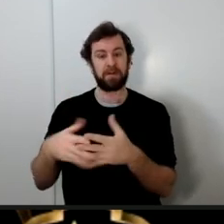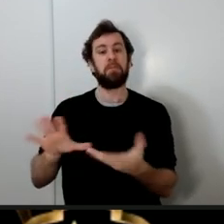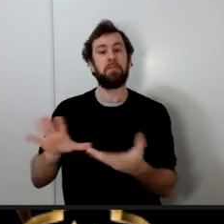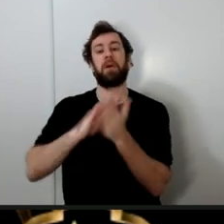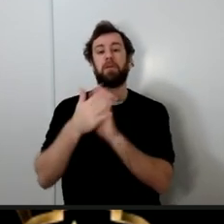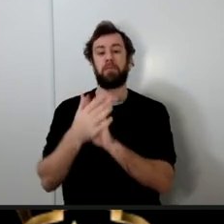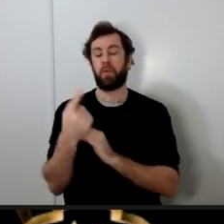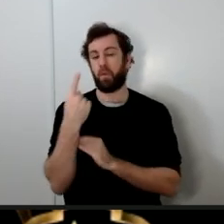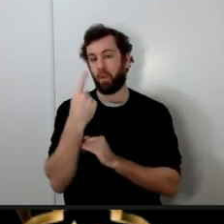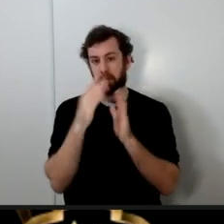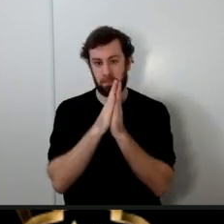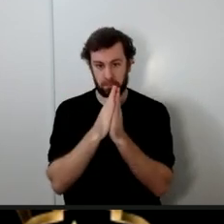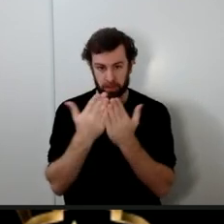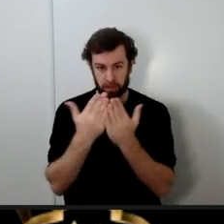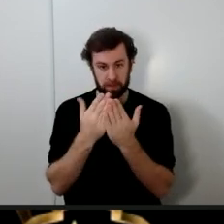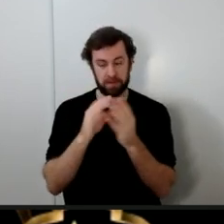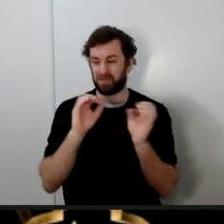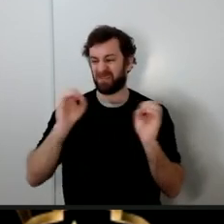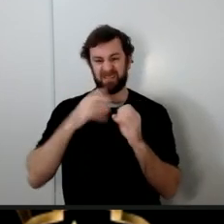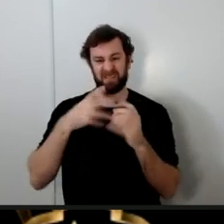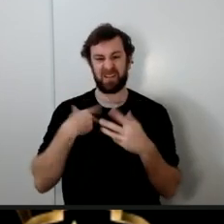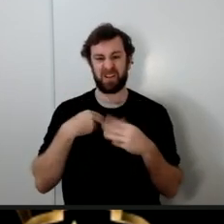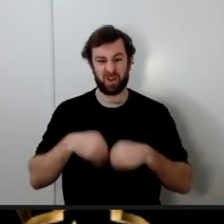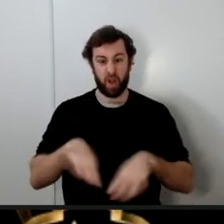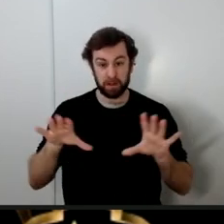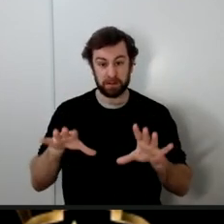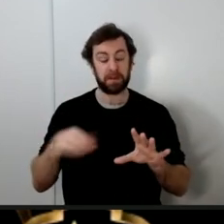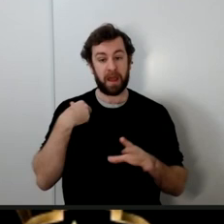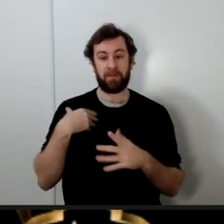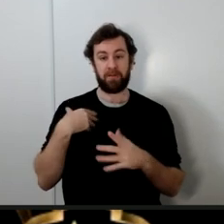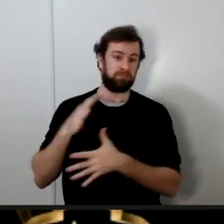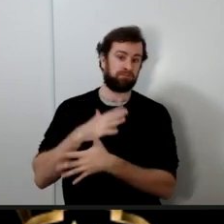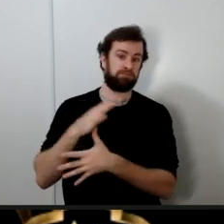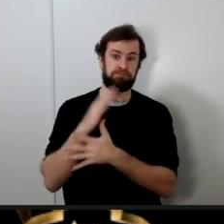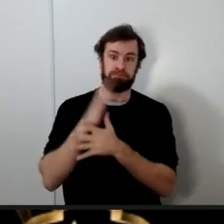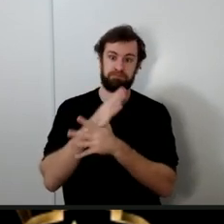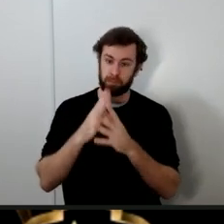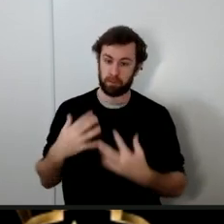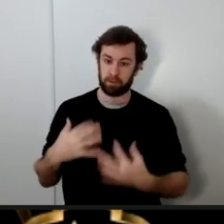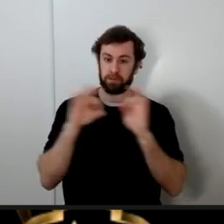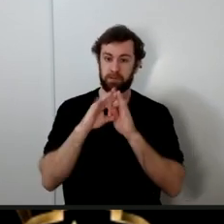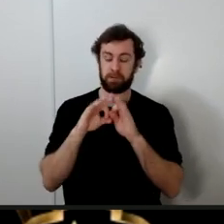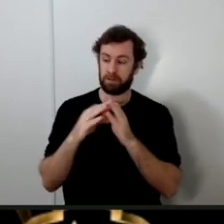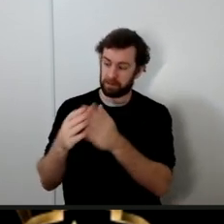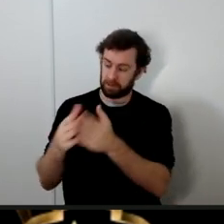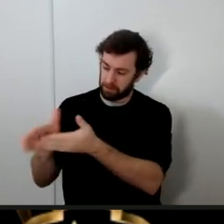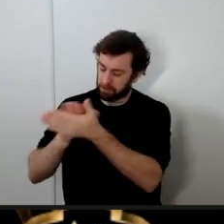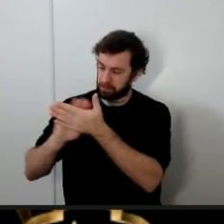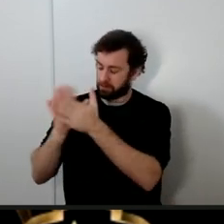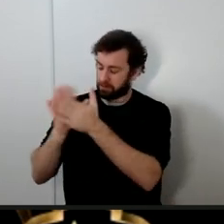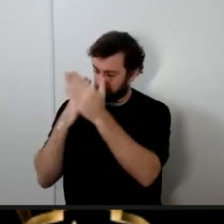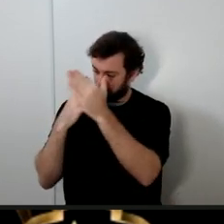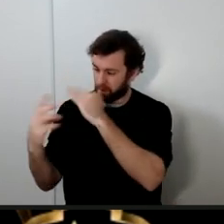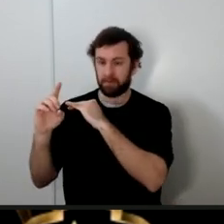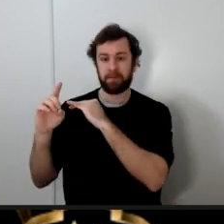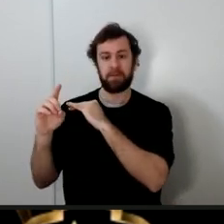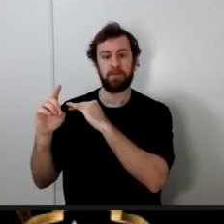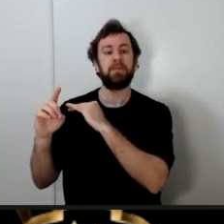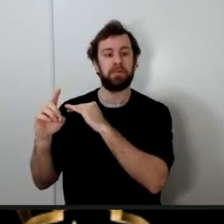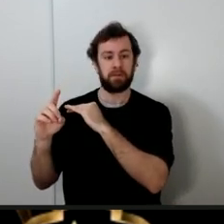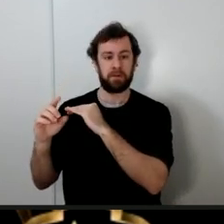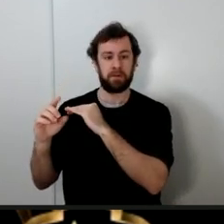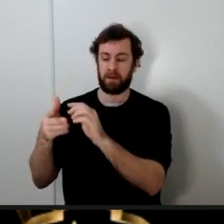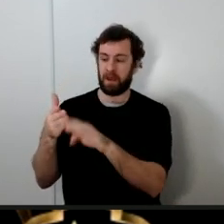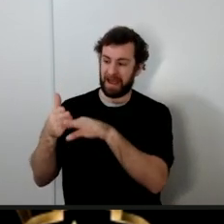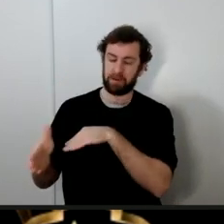so that none of it gets lost he has a priority now after washing the prophet and after the